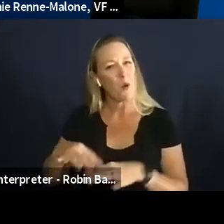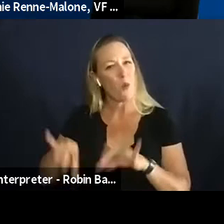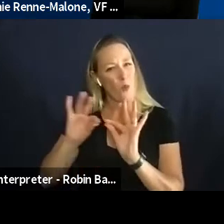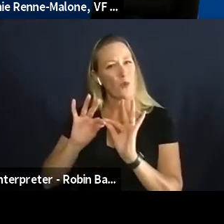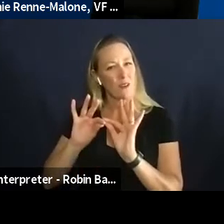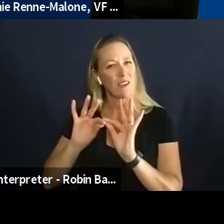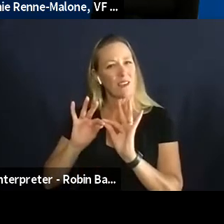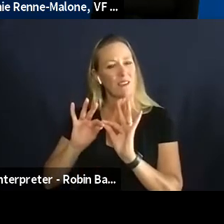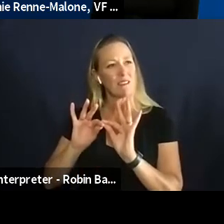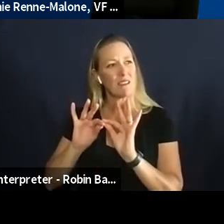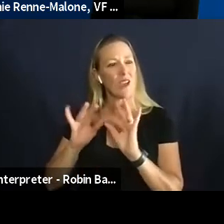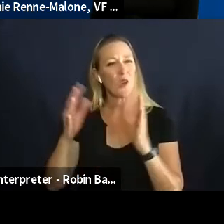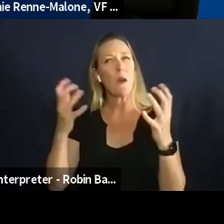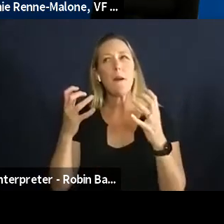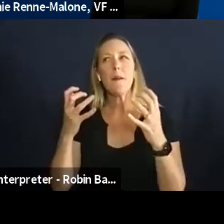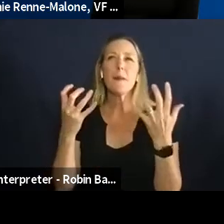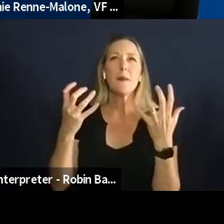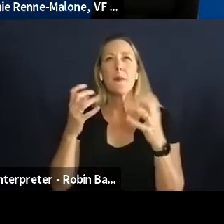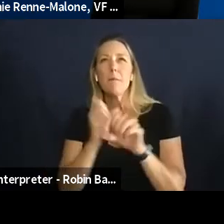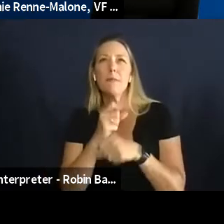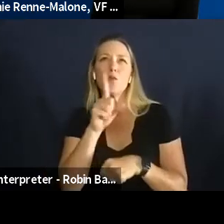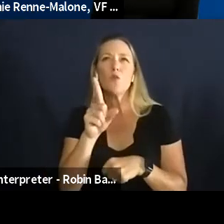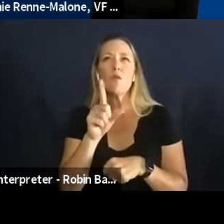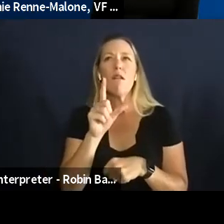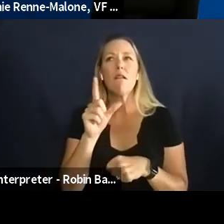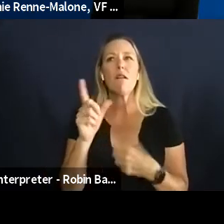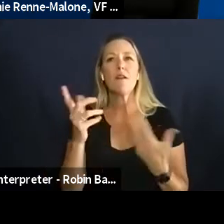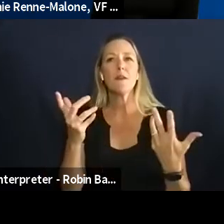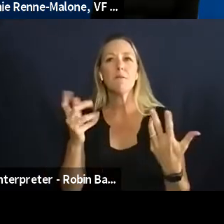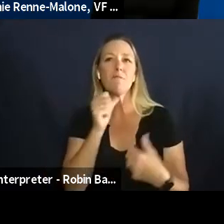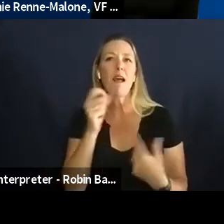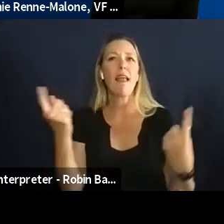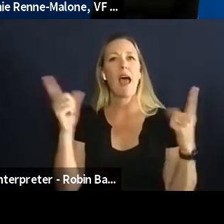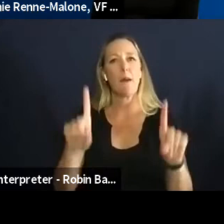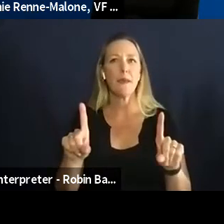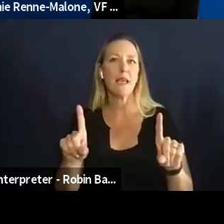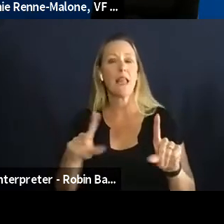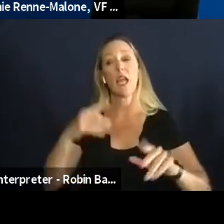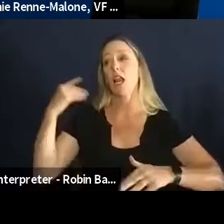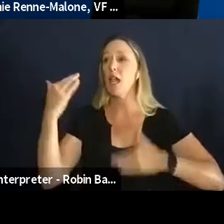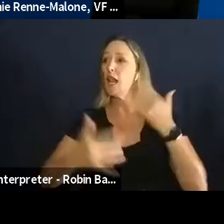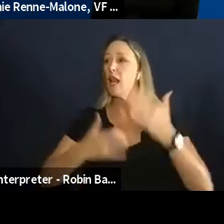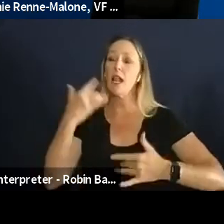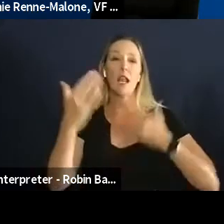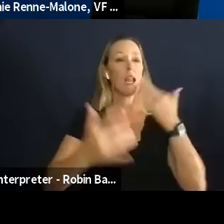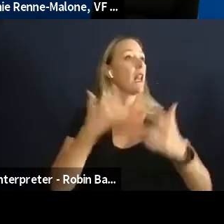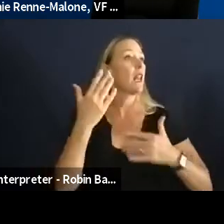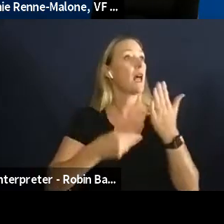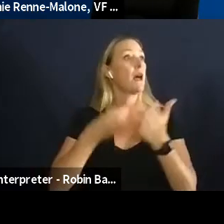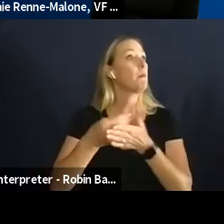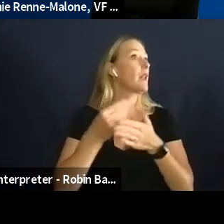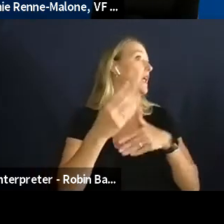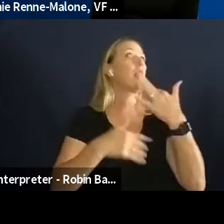making sure that you don't get you get caught in the moment of kind of following the money um